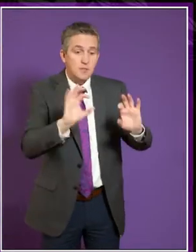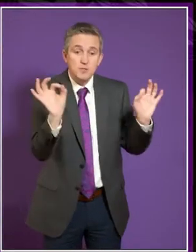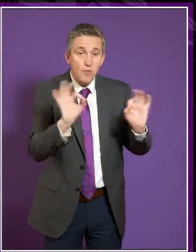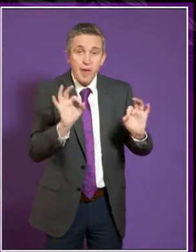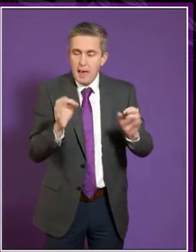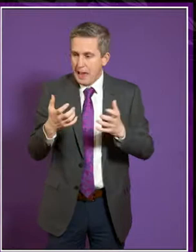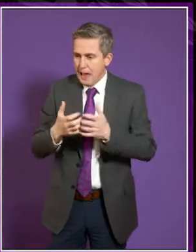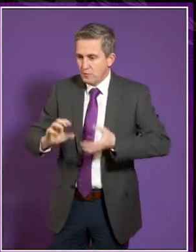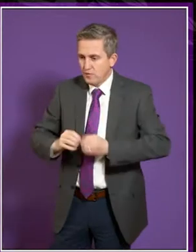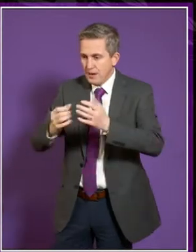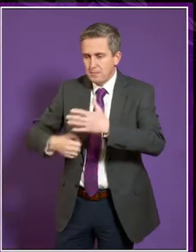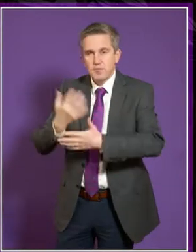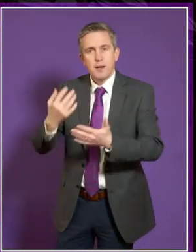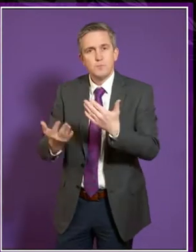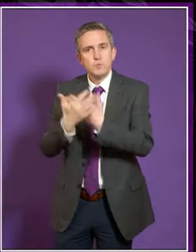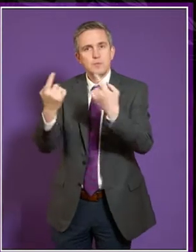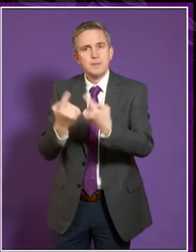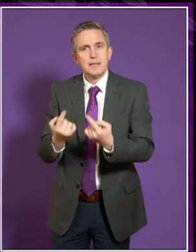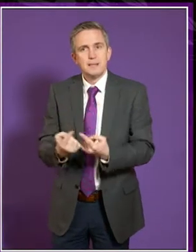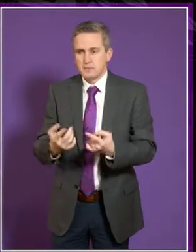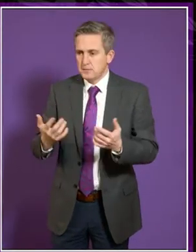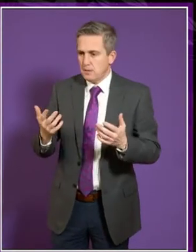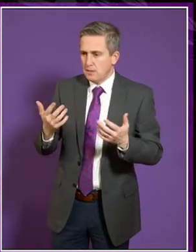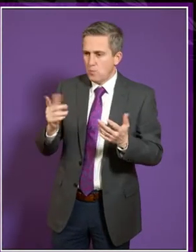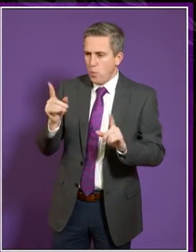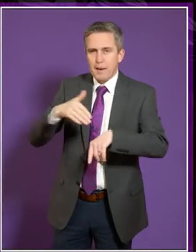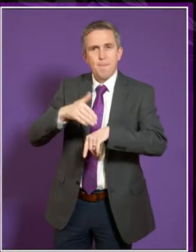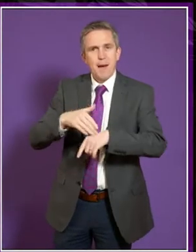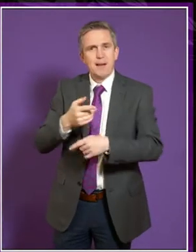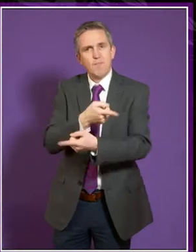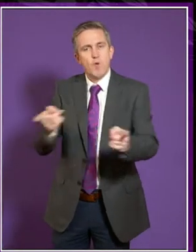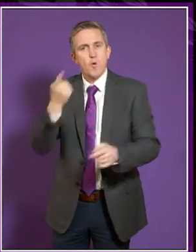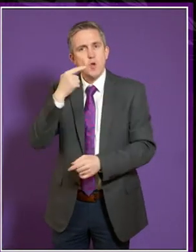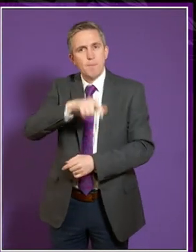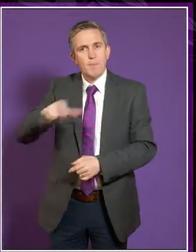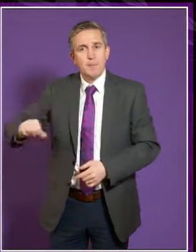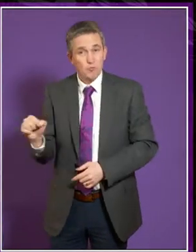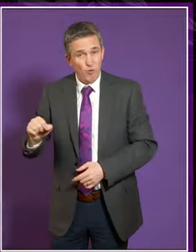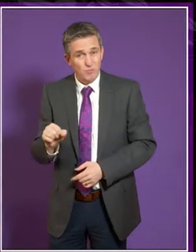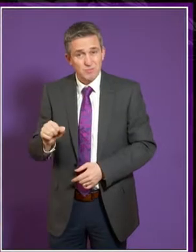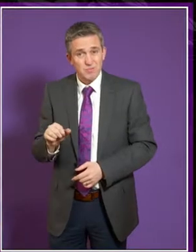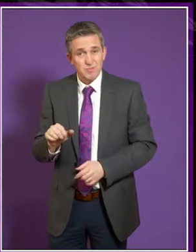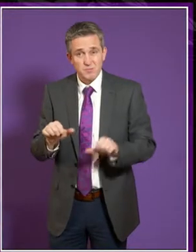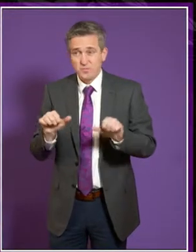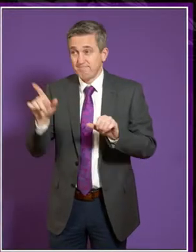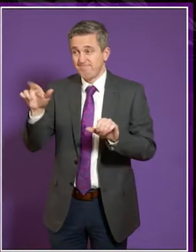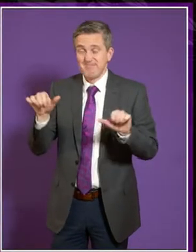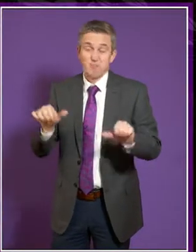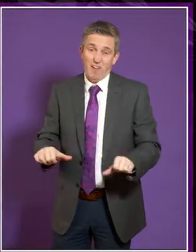and even job opportunities for young people in Scotland. Is that a fair point? Yes, mean, the